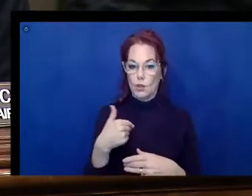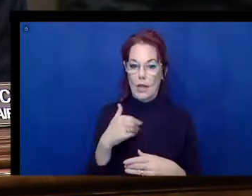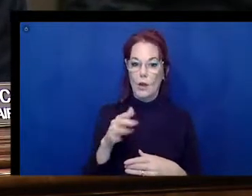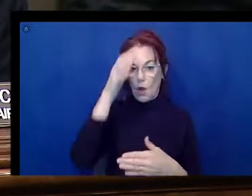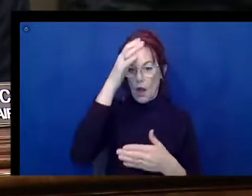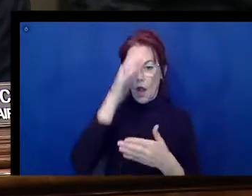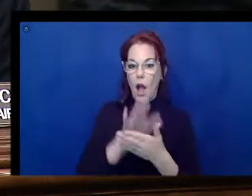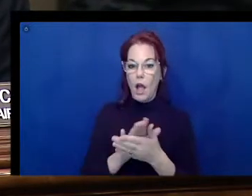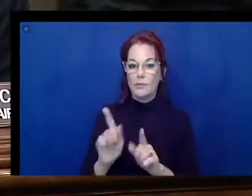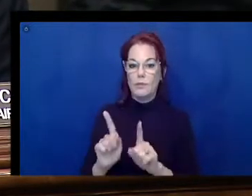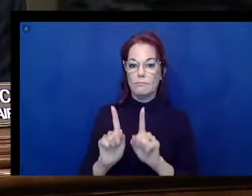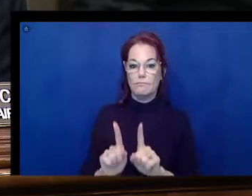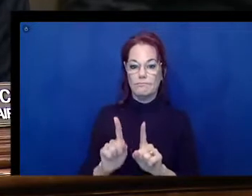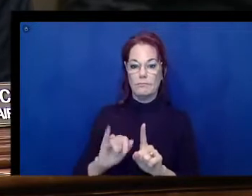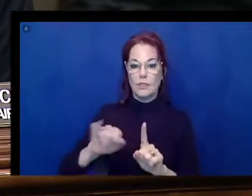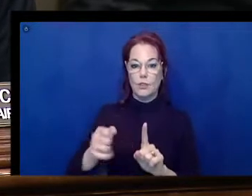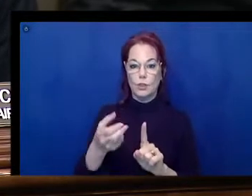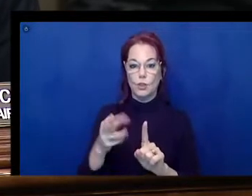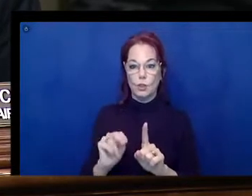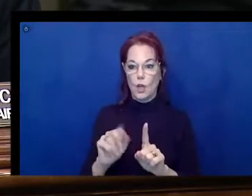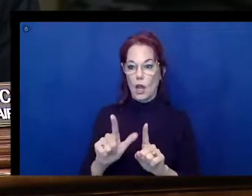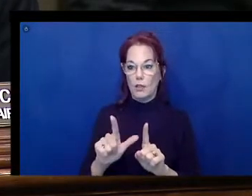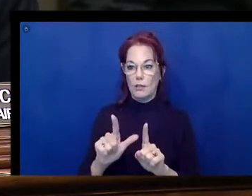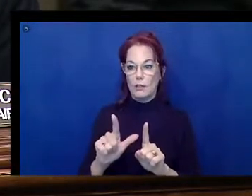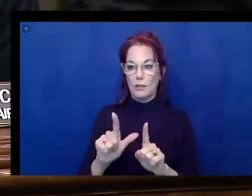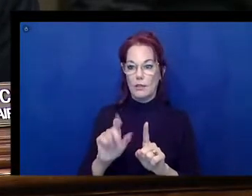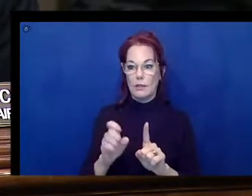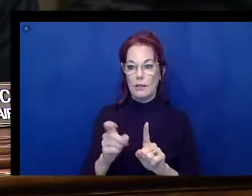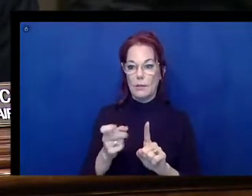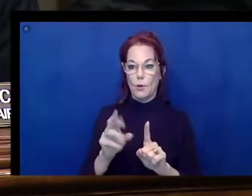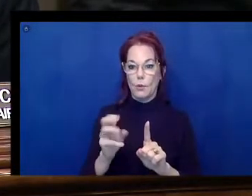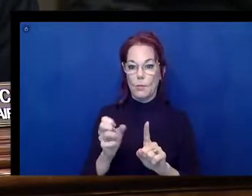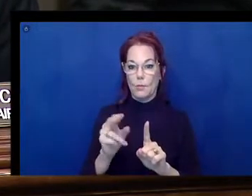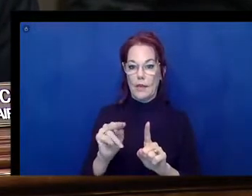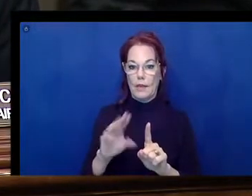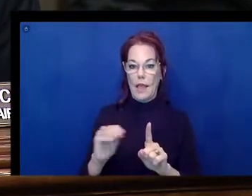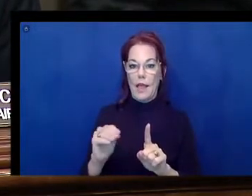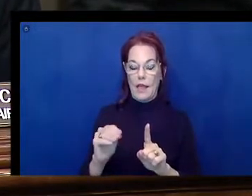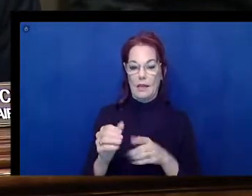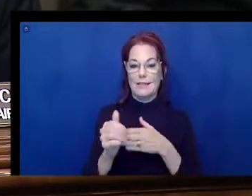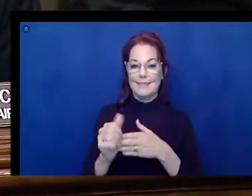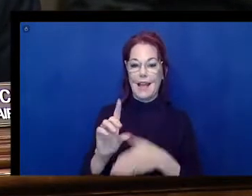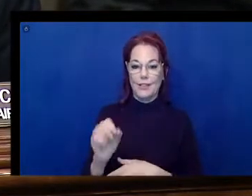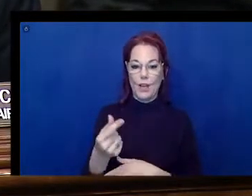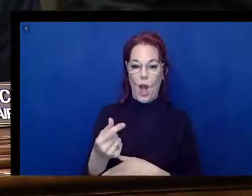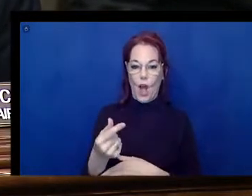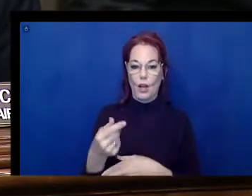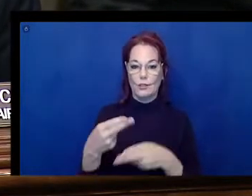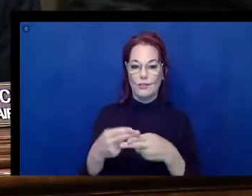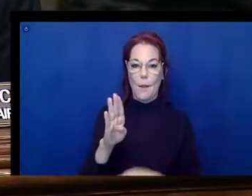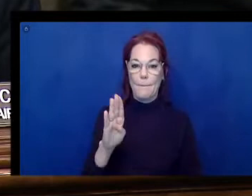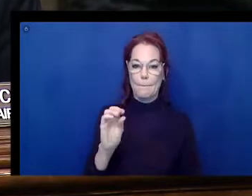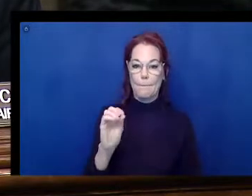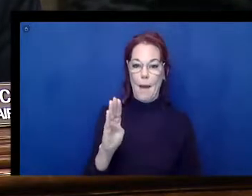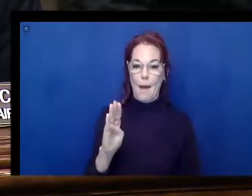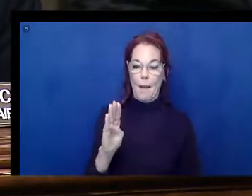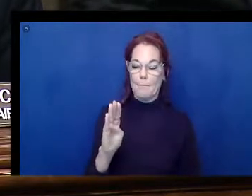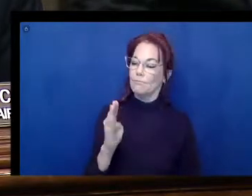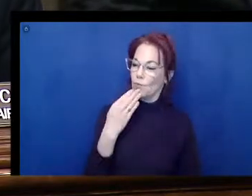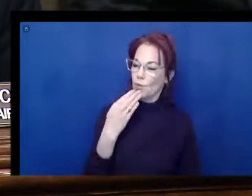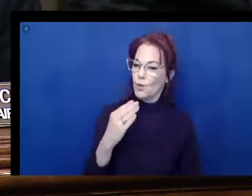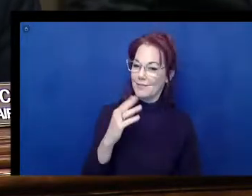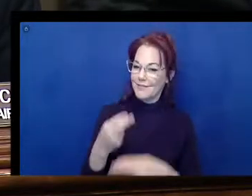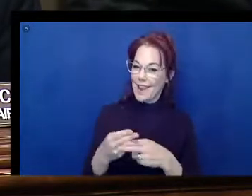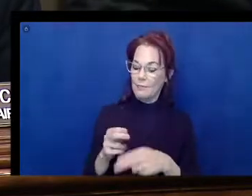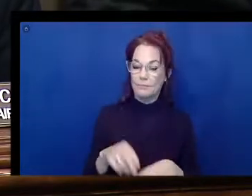She's also accompanied by her guide dog, Bob. That's a good name. And for our fourth and final witness,